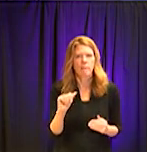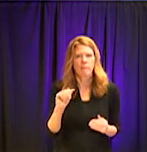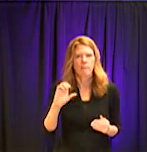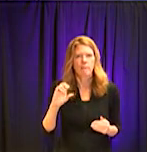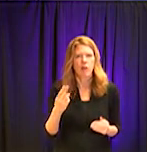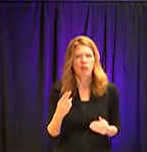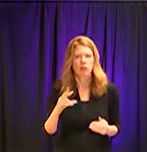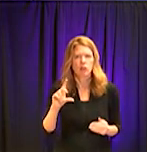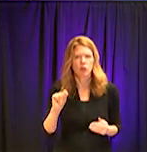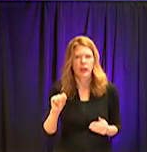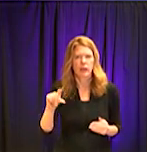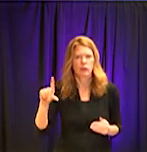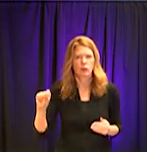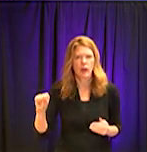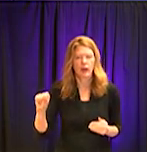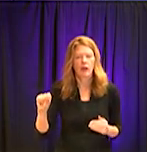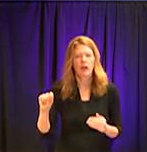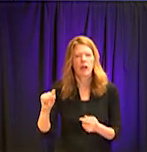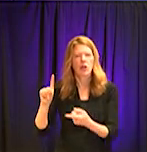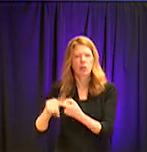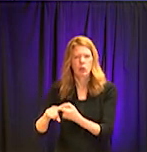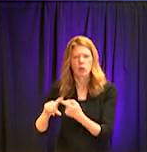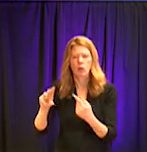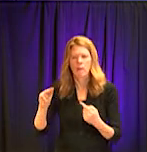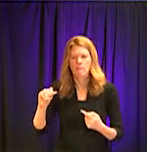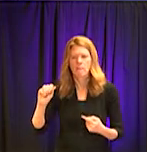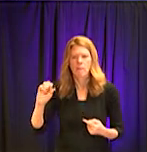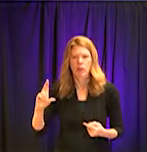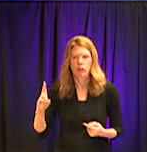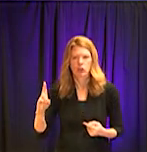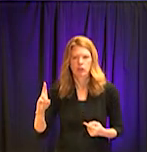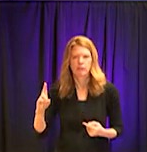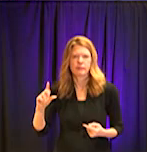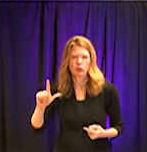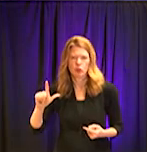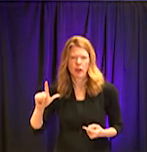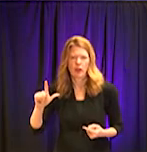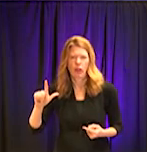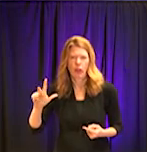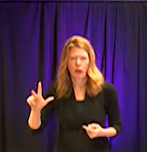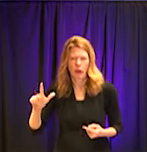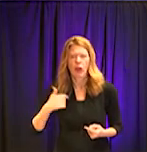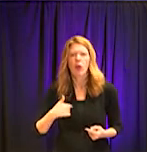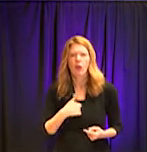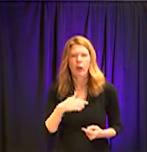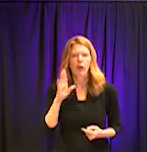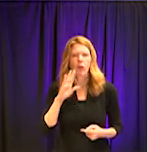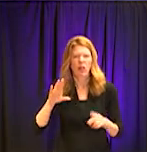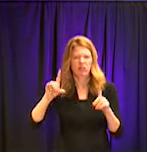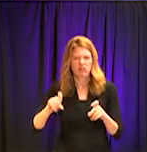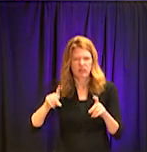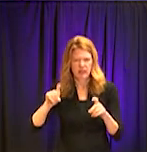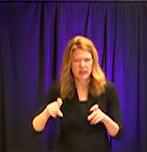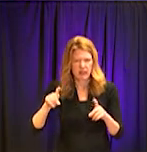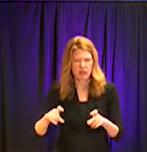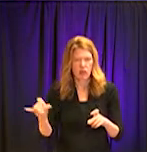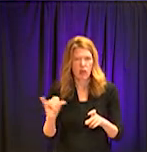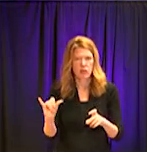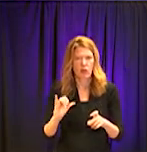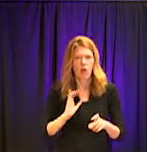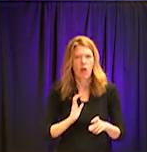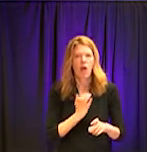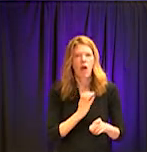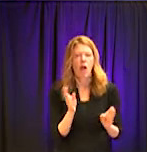2020, through Monday, March 23rd, we will test our public health emergency protocol